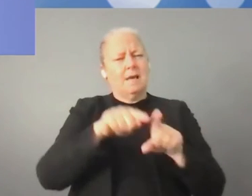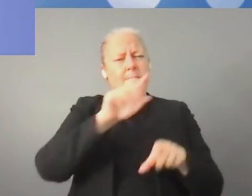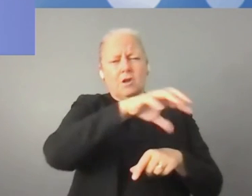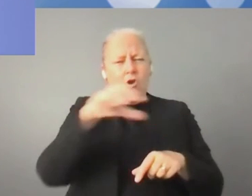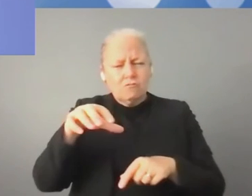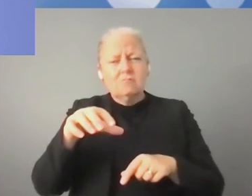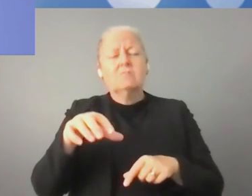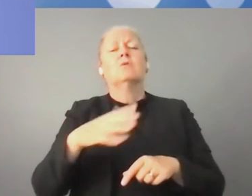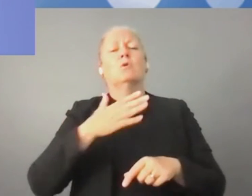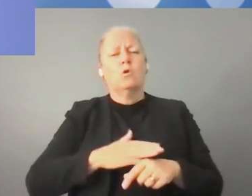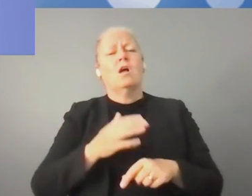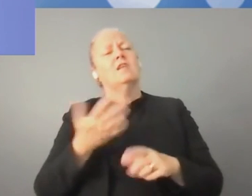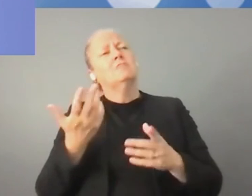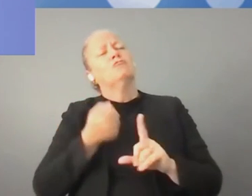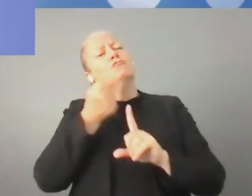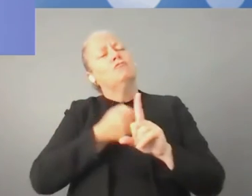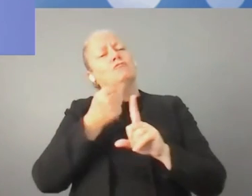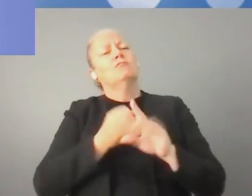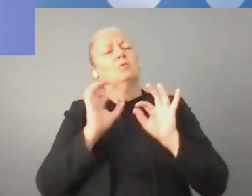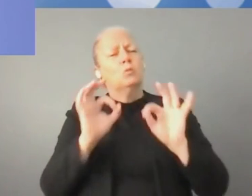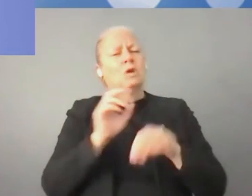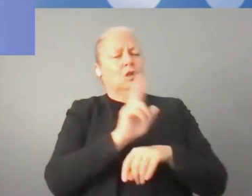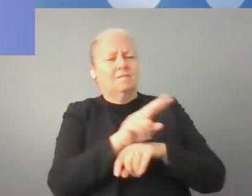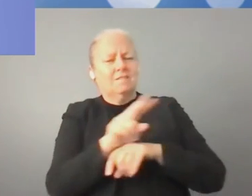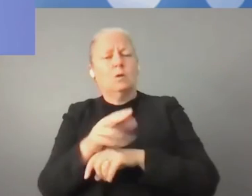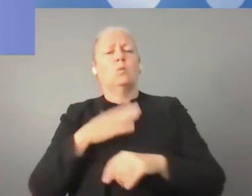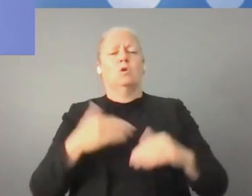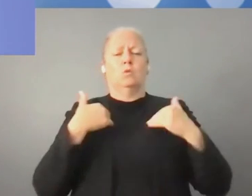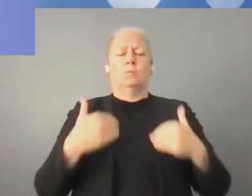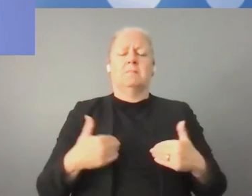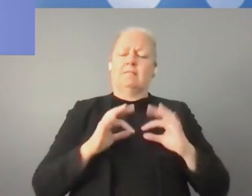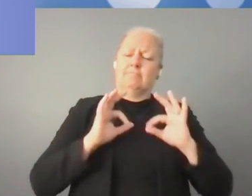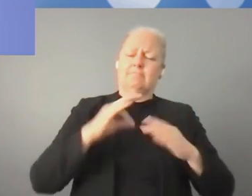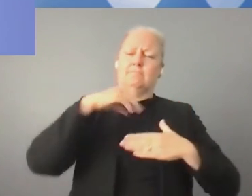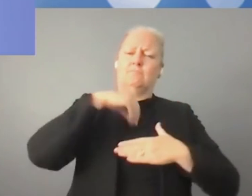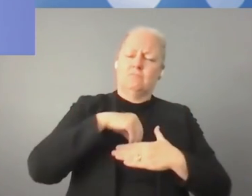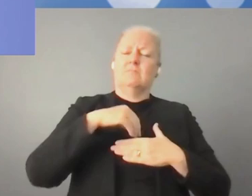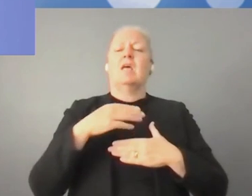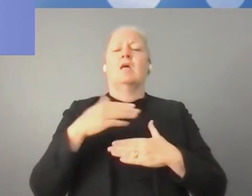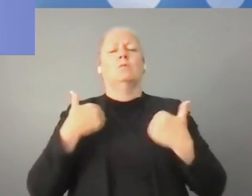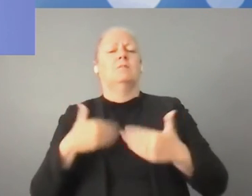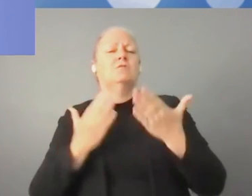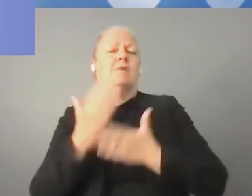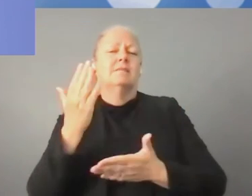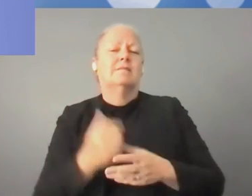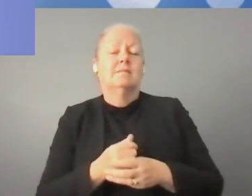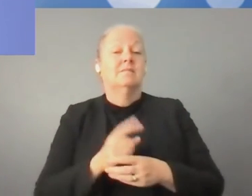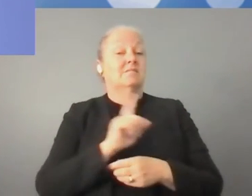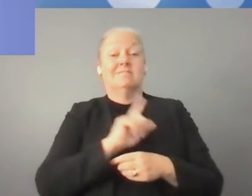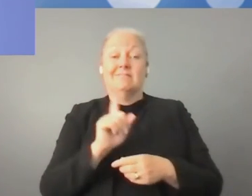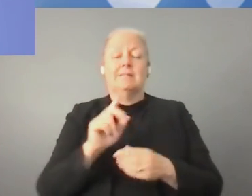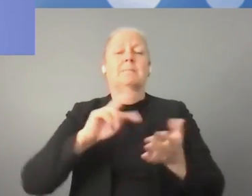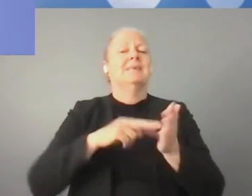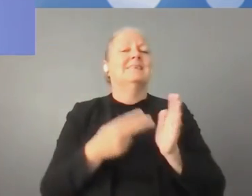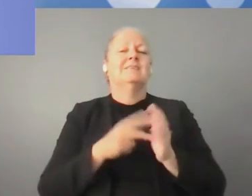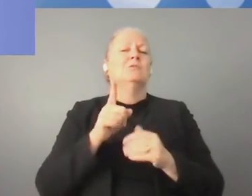digital governance that protect human dignity and human rights, without which sustainable digital growth is not